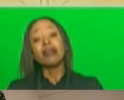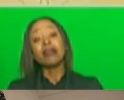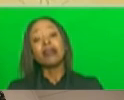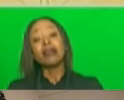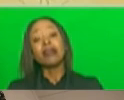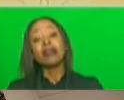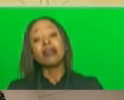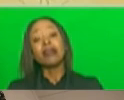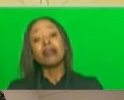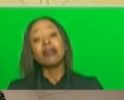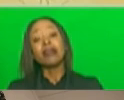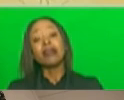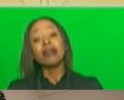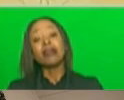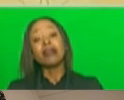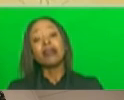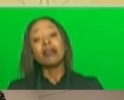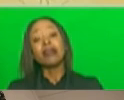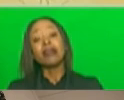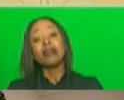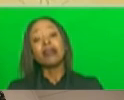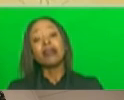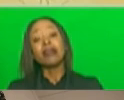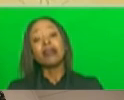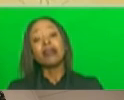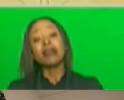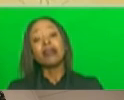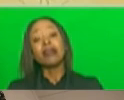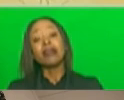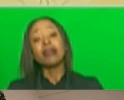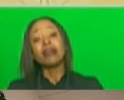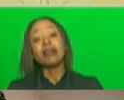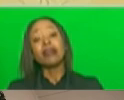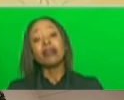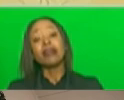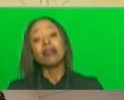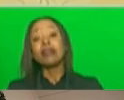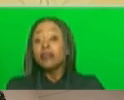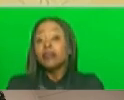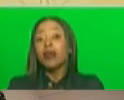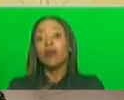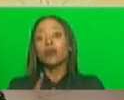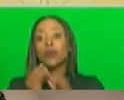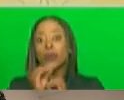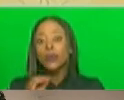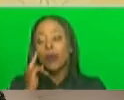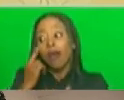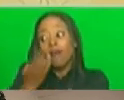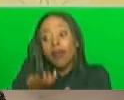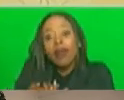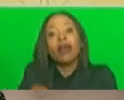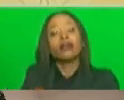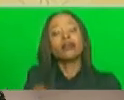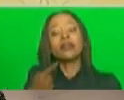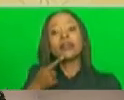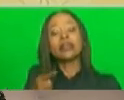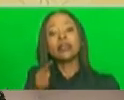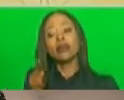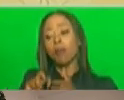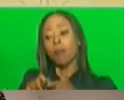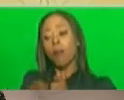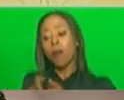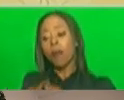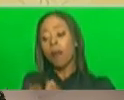so you know horrible evidence that the problem